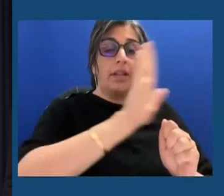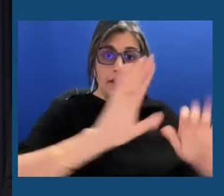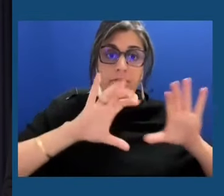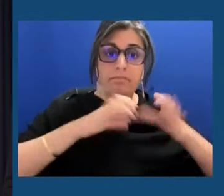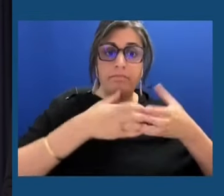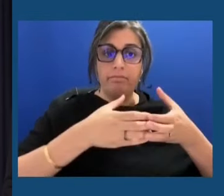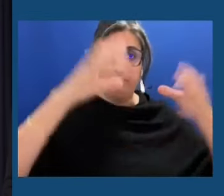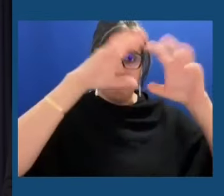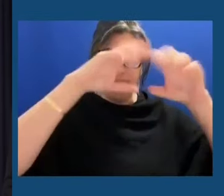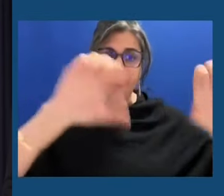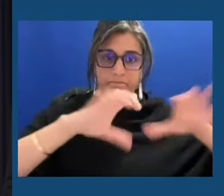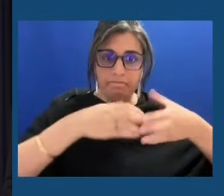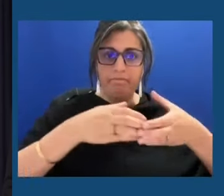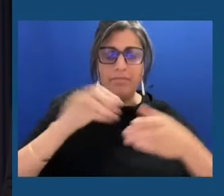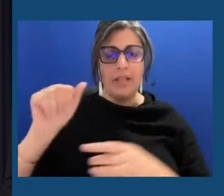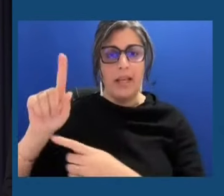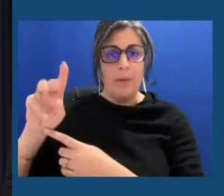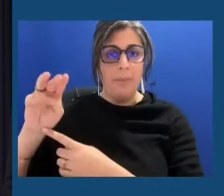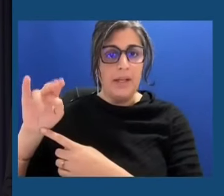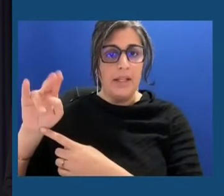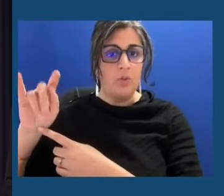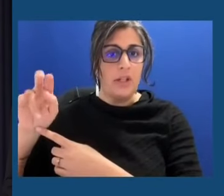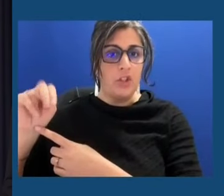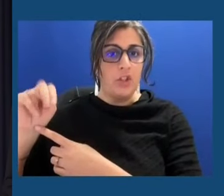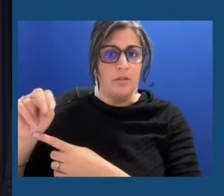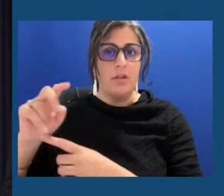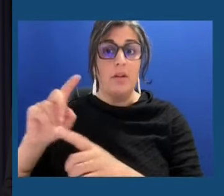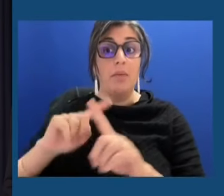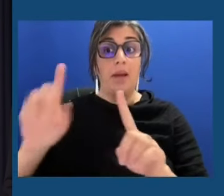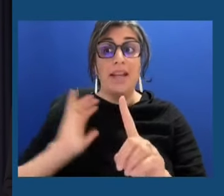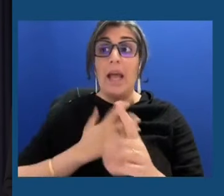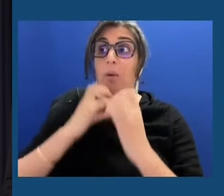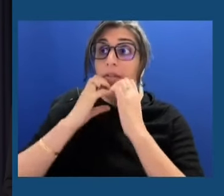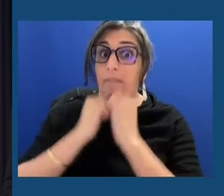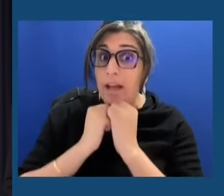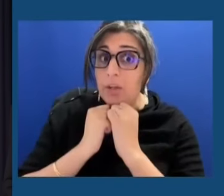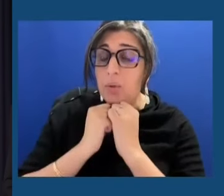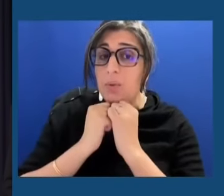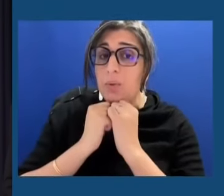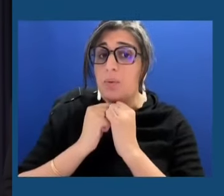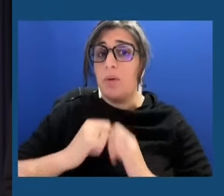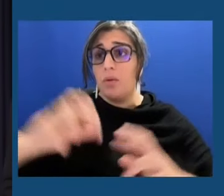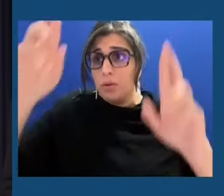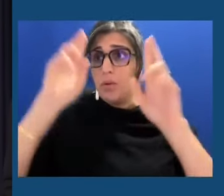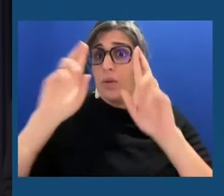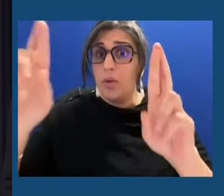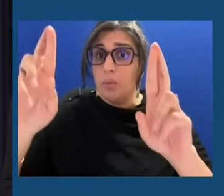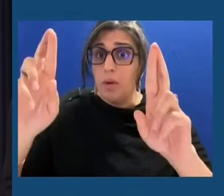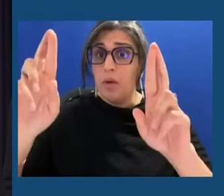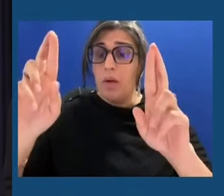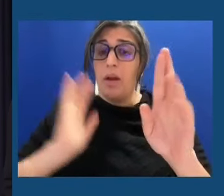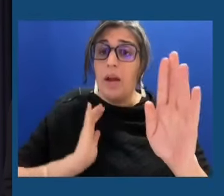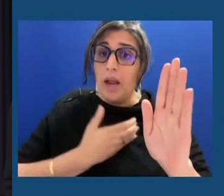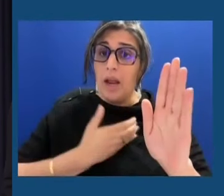but we will not compromise our values or our integrity or our principles.